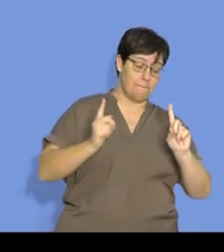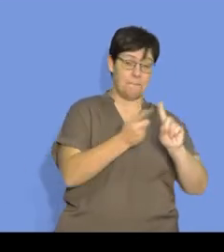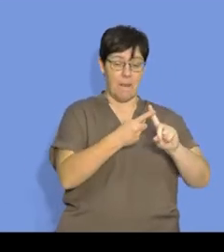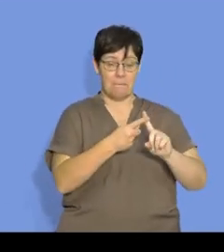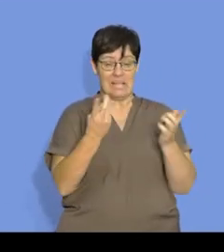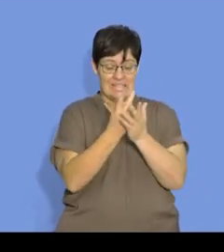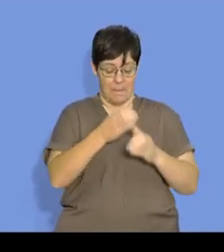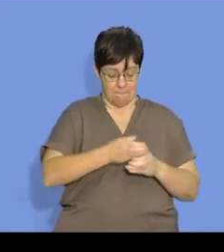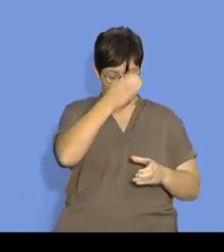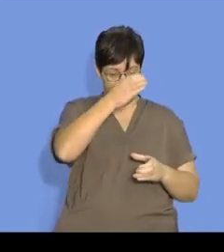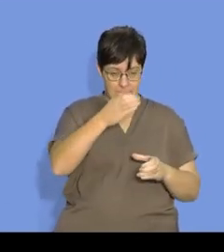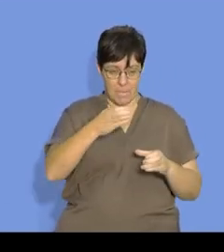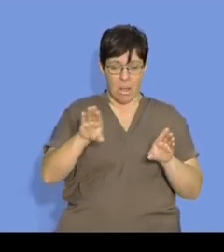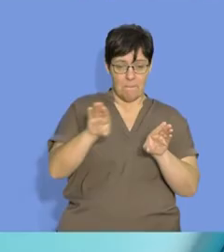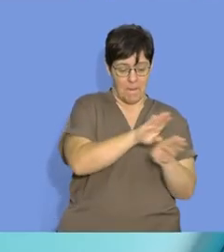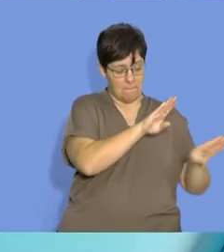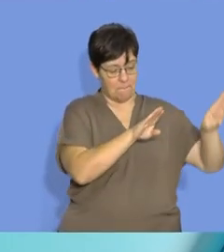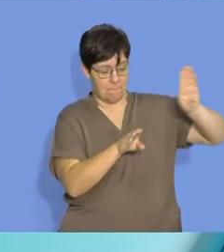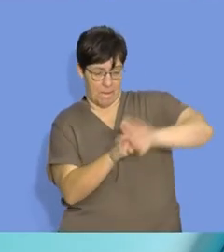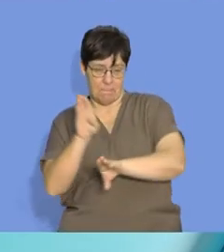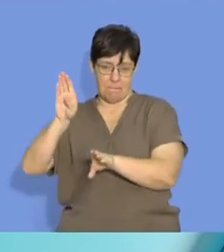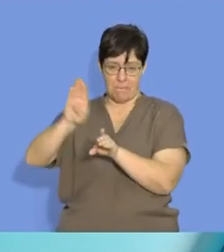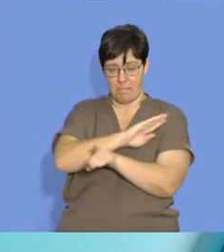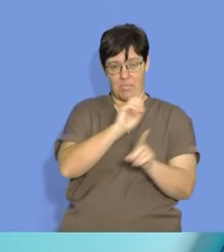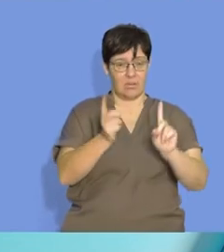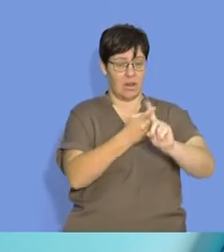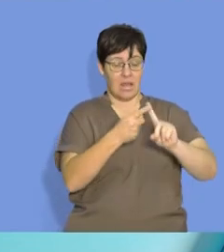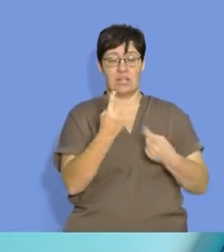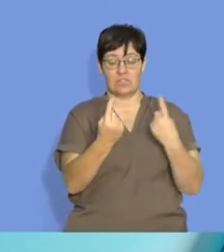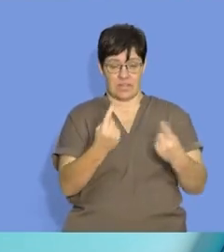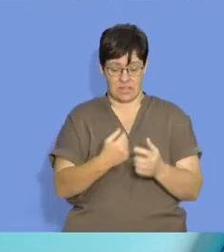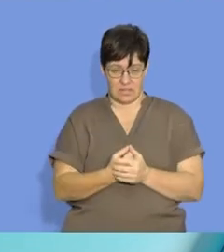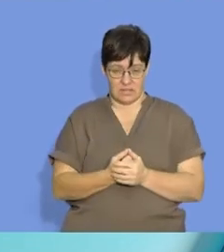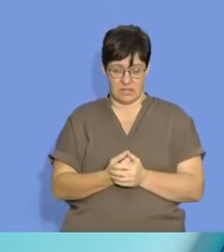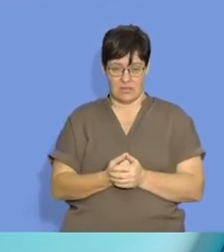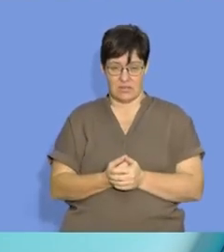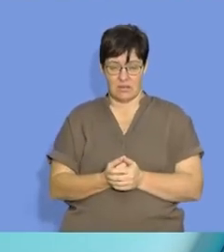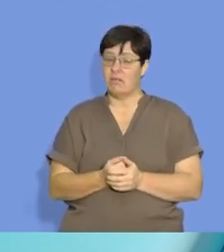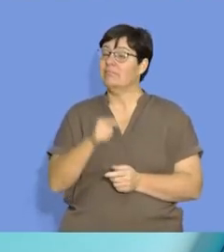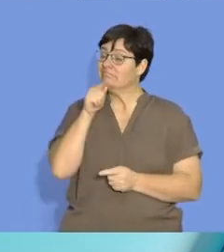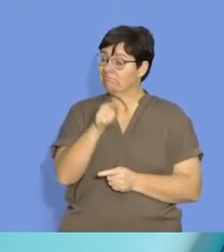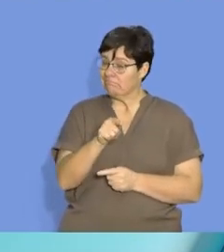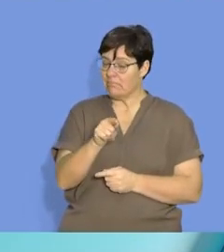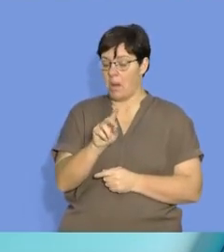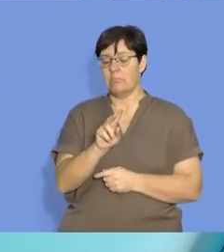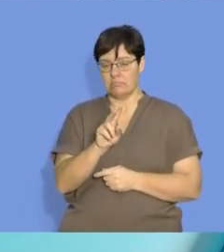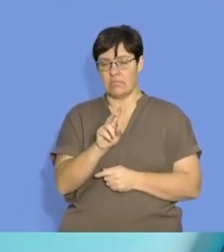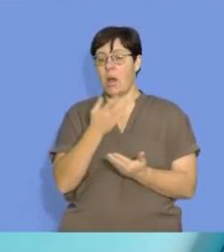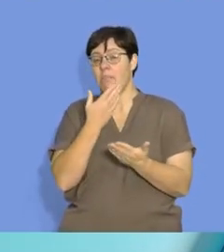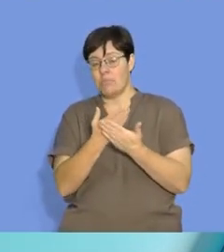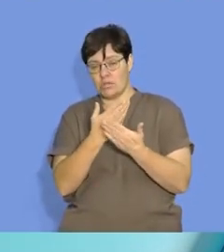oxygen is placed in the same container, they will start to hit each other, they will collide, and they will then